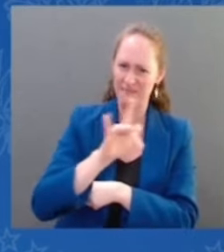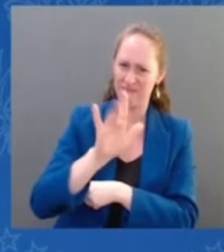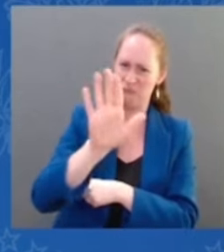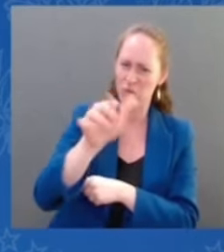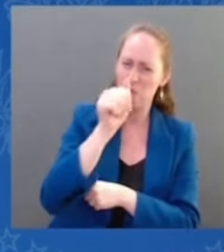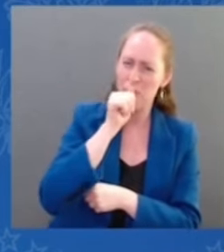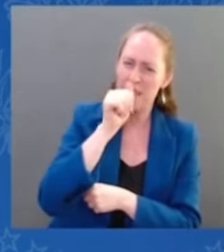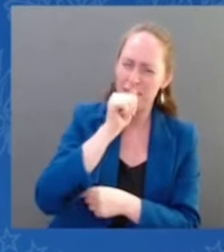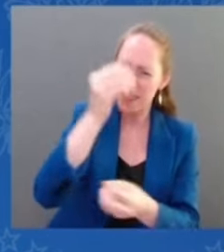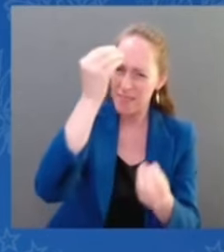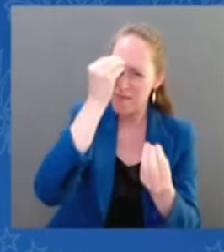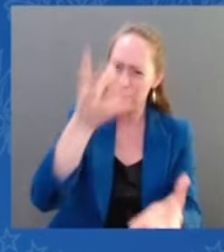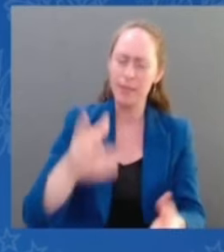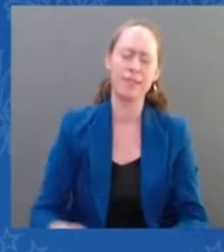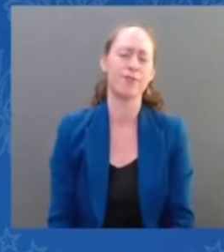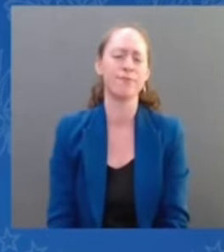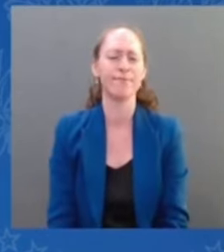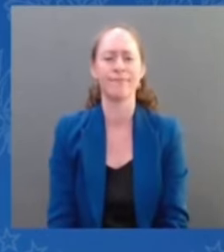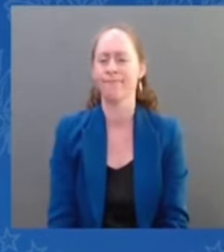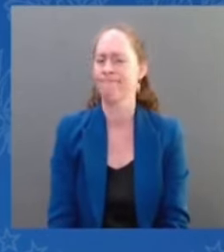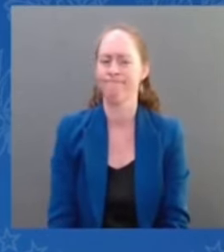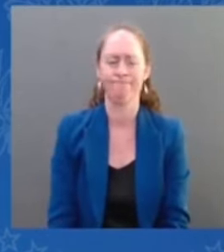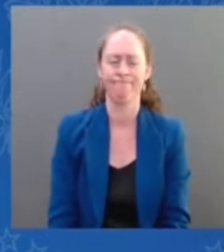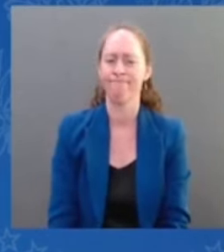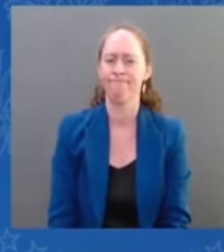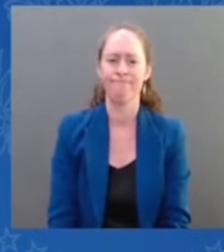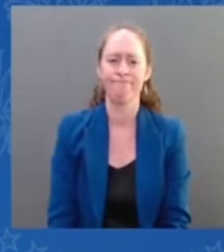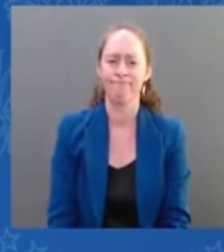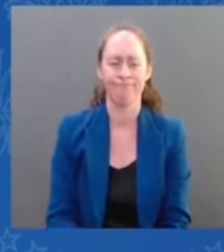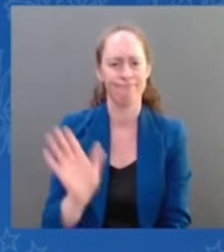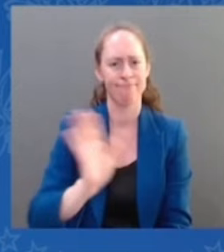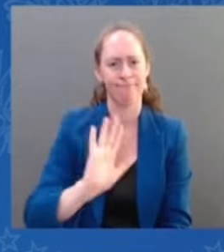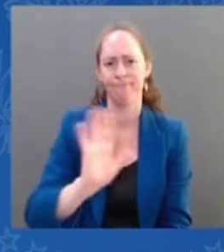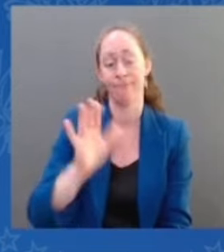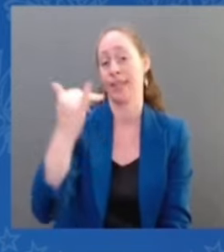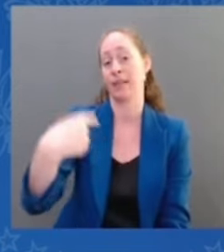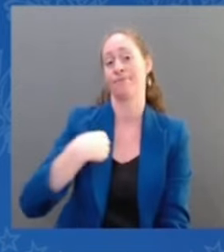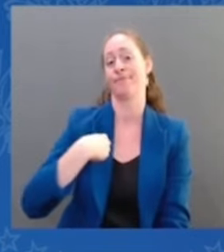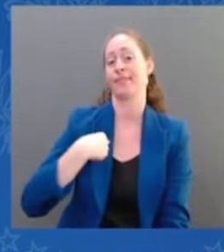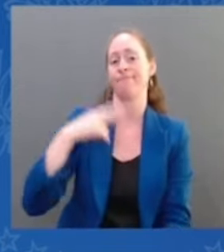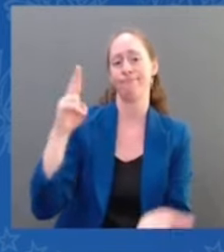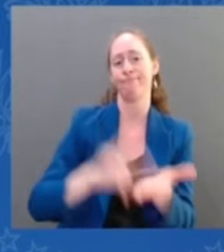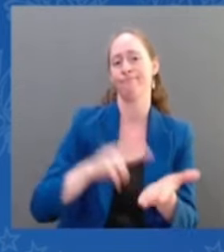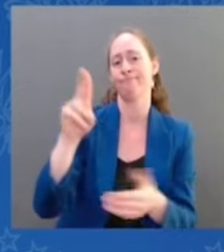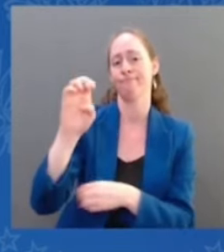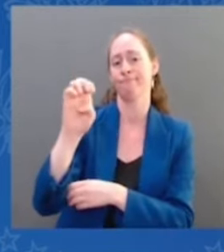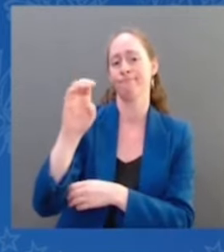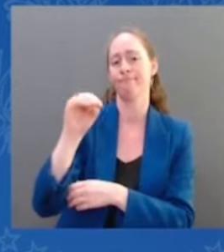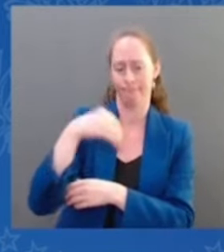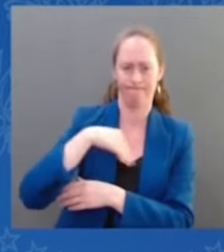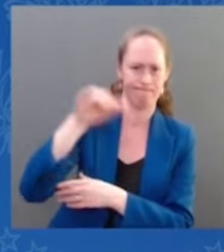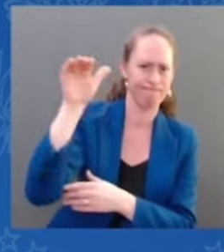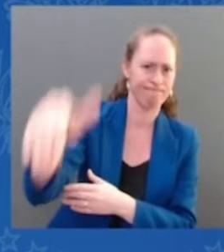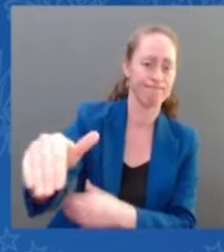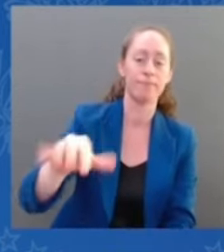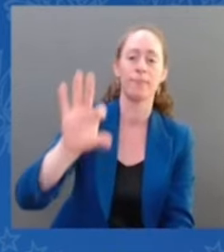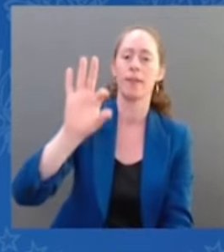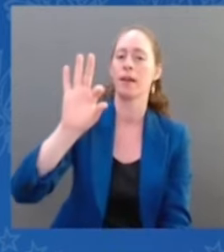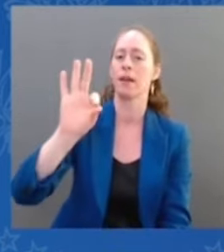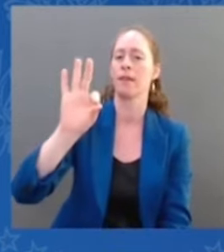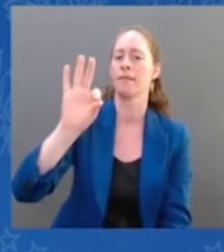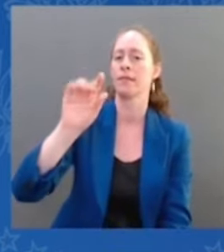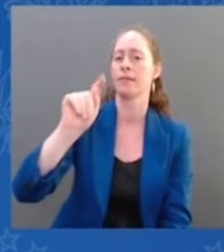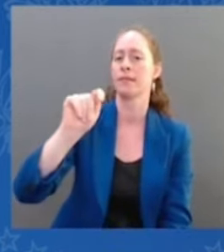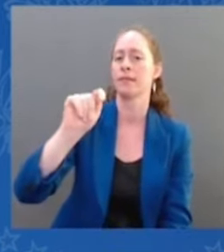Period. This executive order asked the FTC to crack down on data brokers that sell private information to